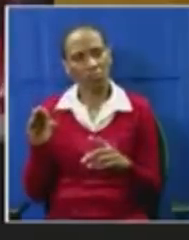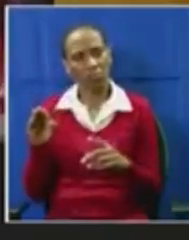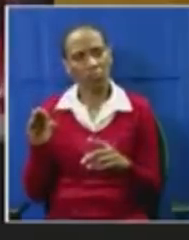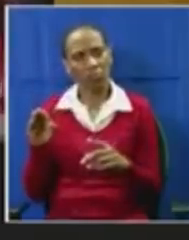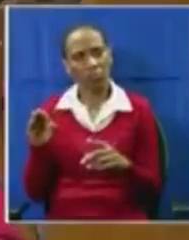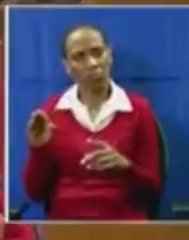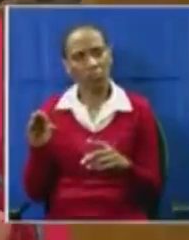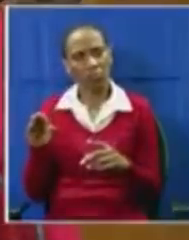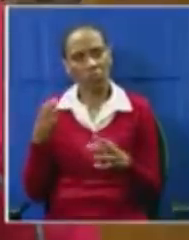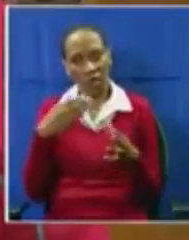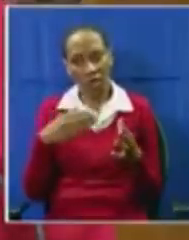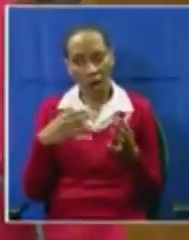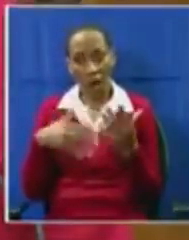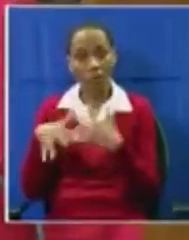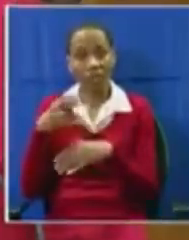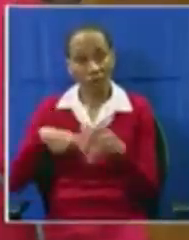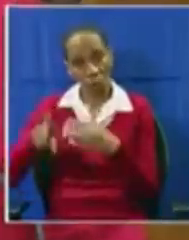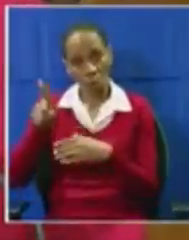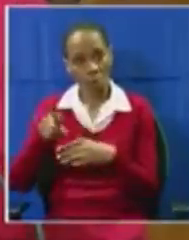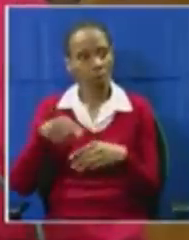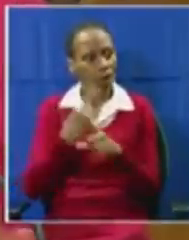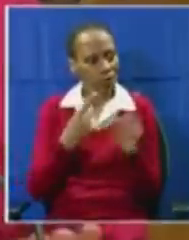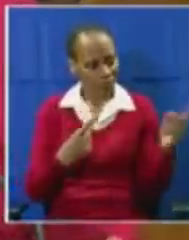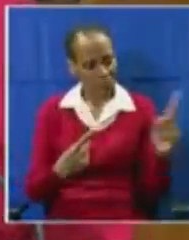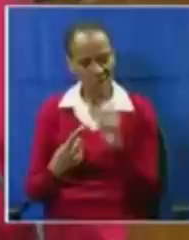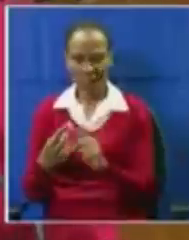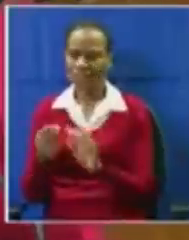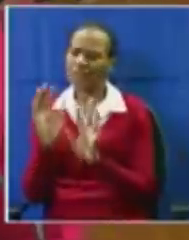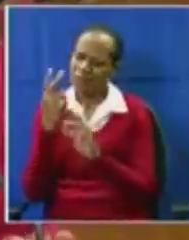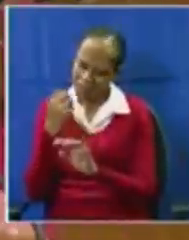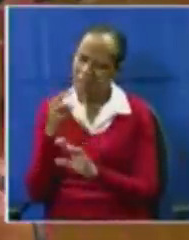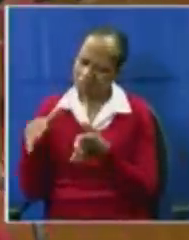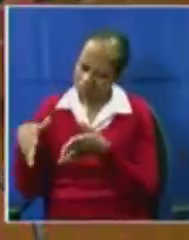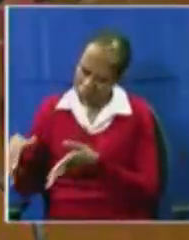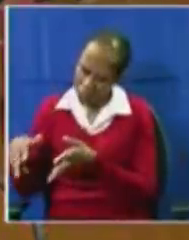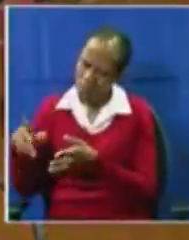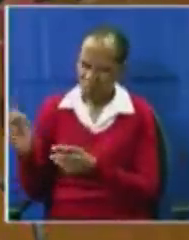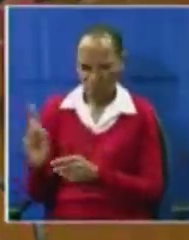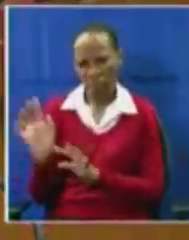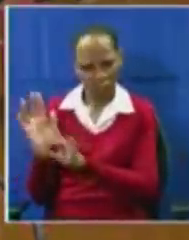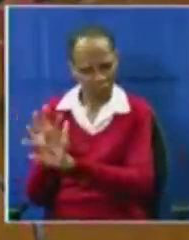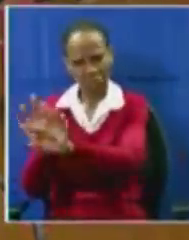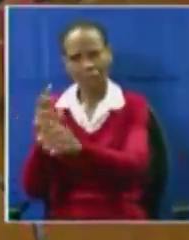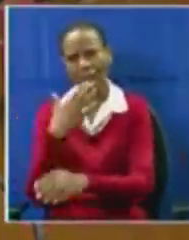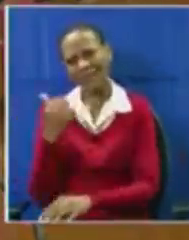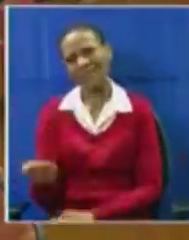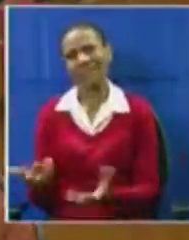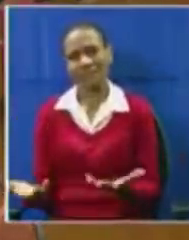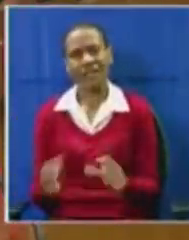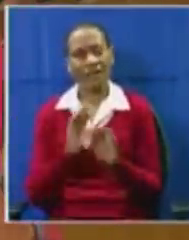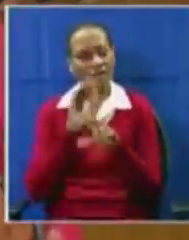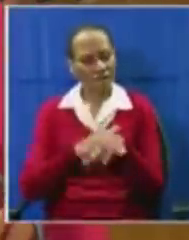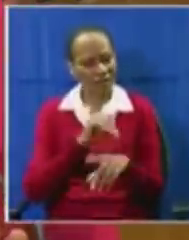gently, not to cause too much embarrassment. Your family, your children, your